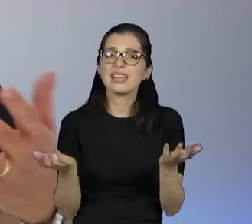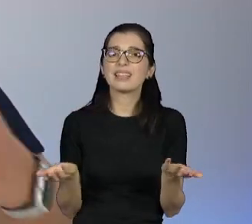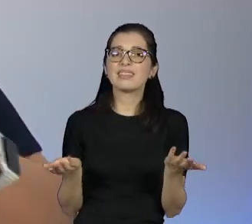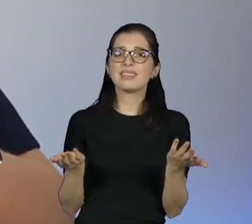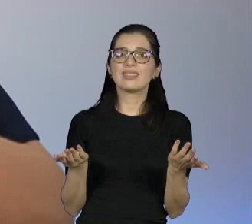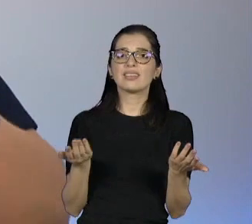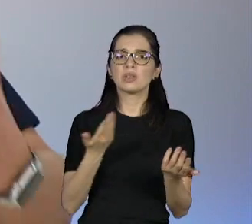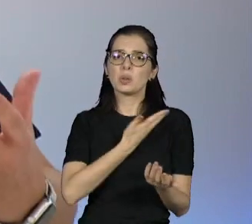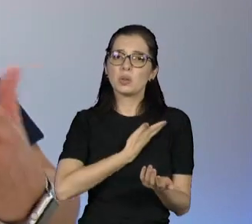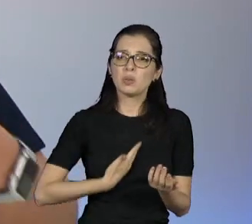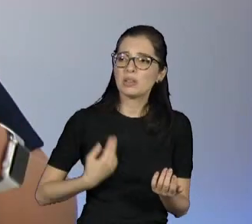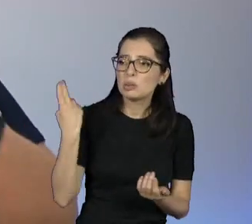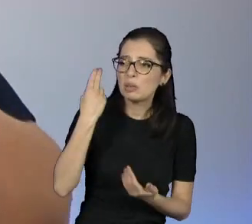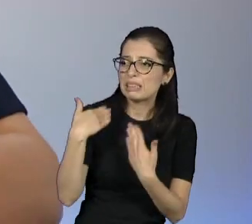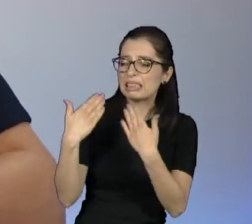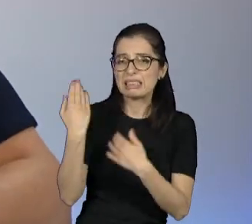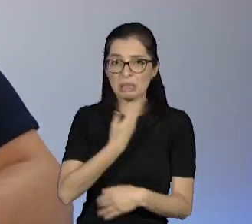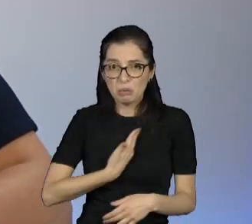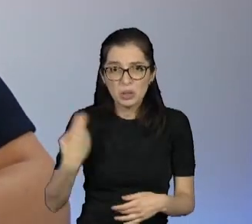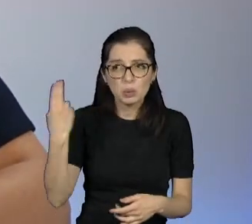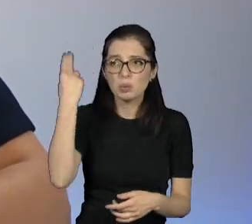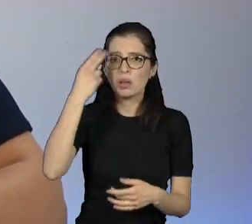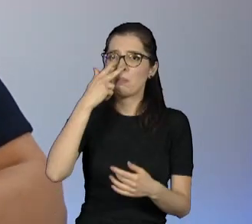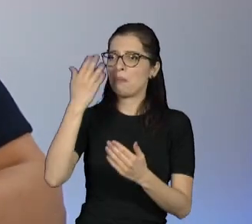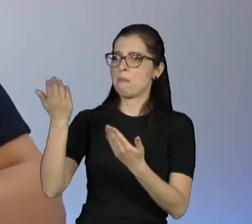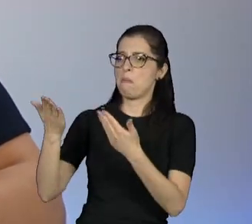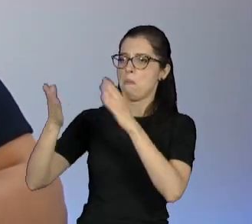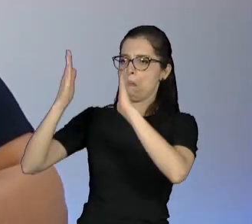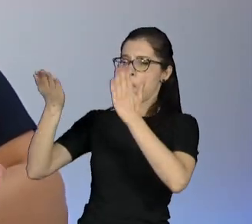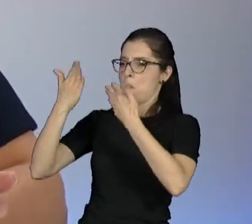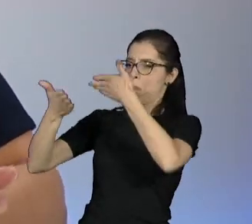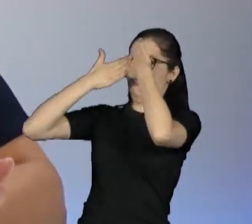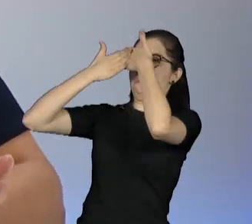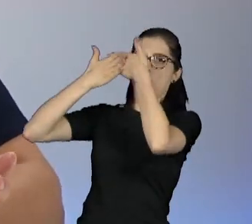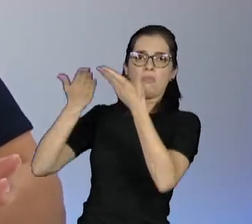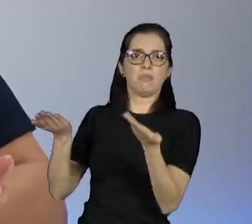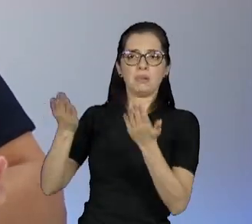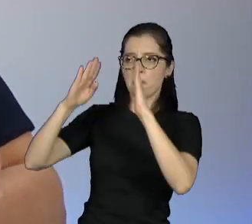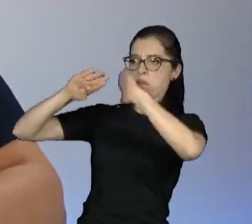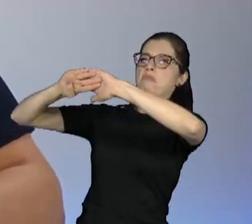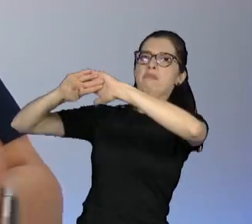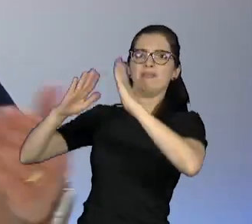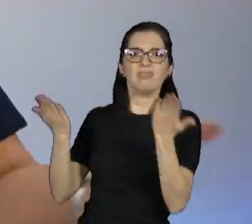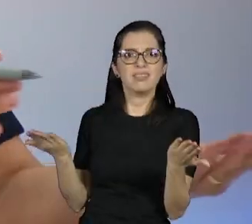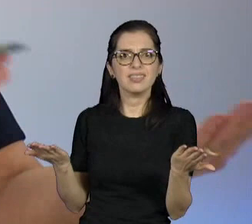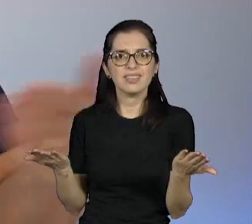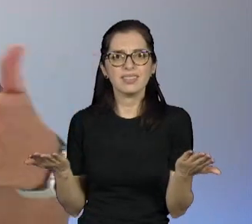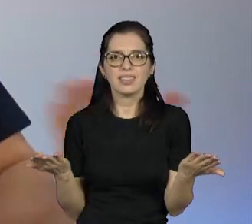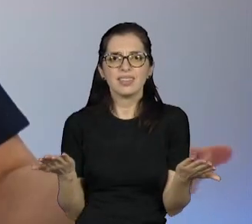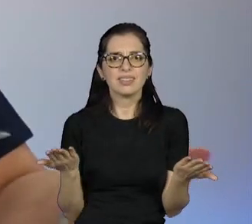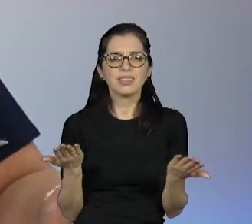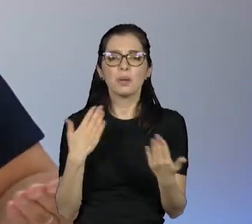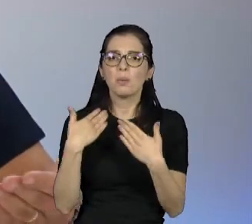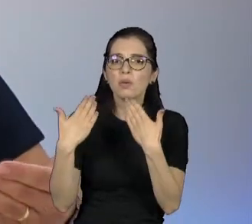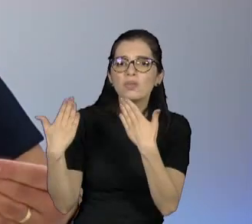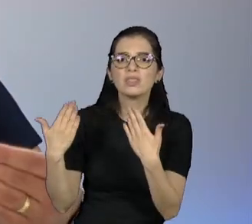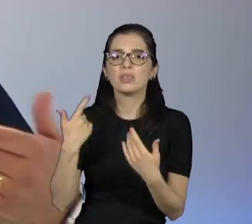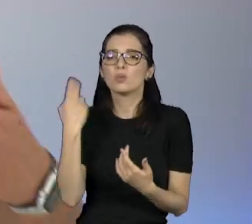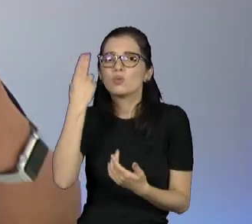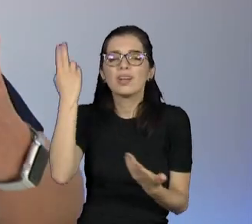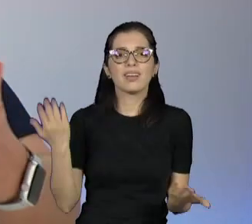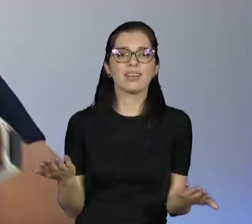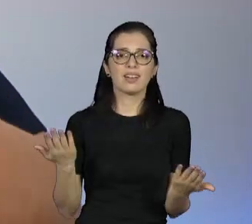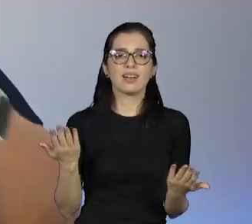aspecto mais amplo, dá essa sensação de que é impossível, por exemplo, se discutir qualquer outro assunto com o governo. Depois a gente viu todas essas ações